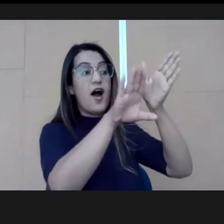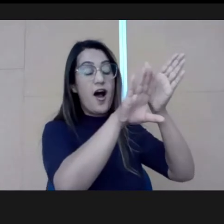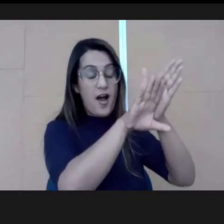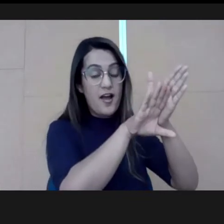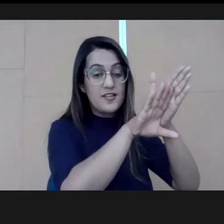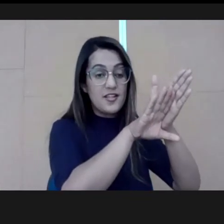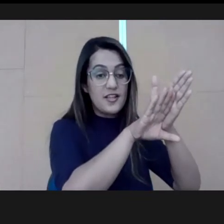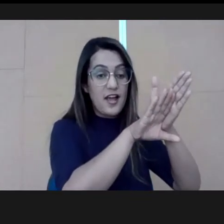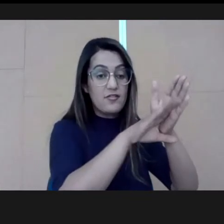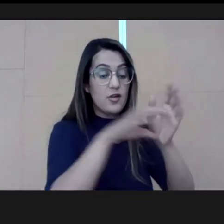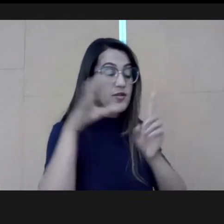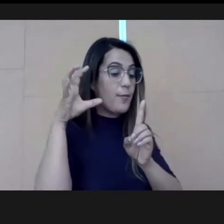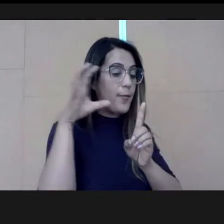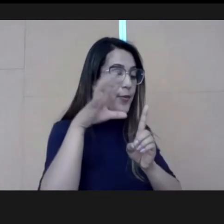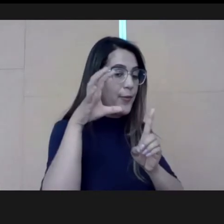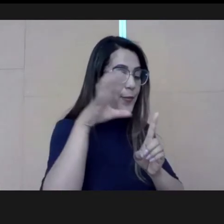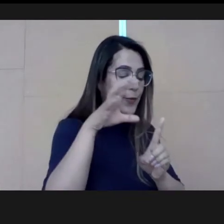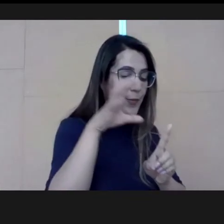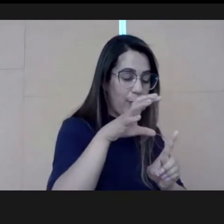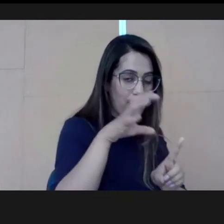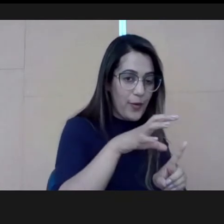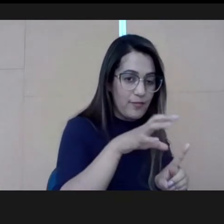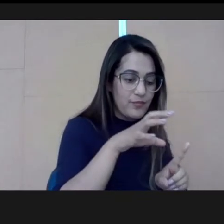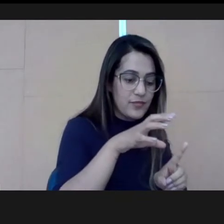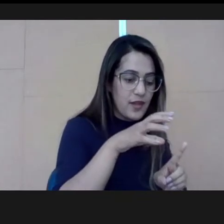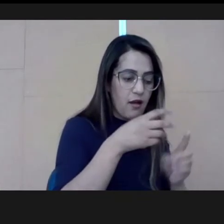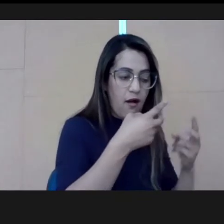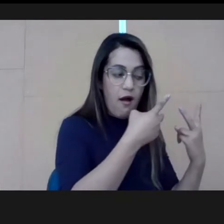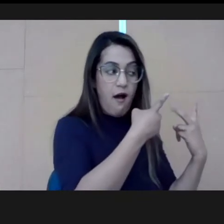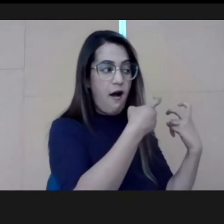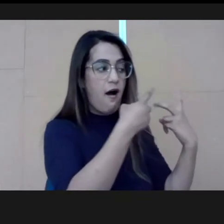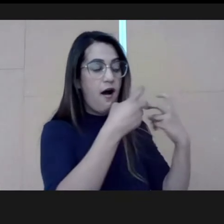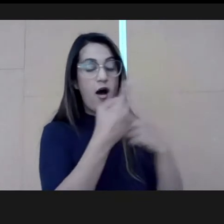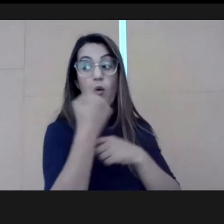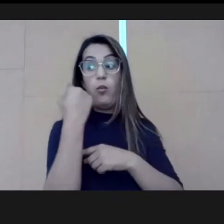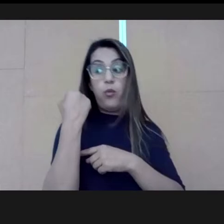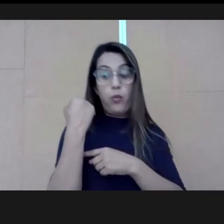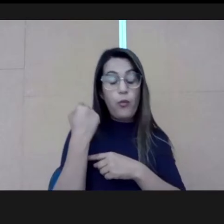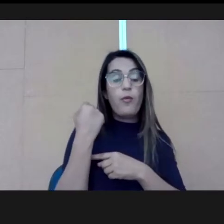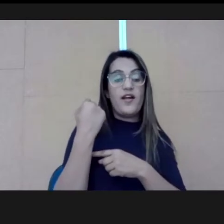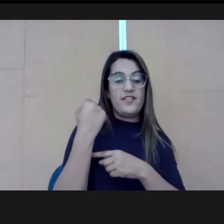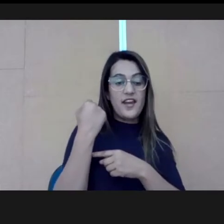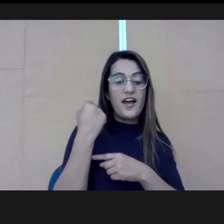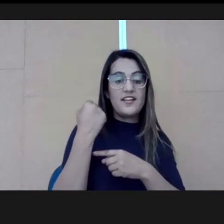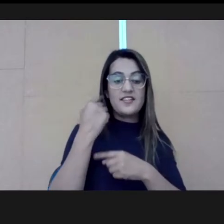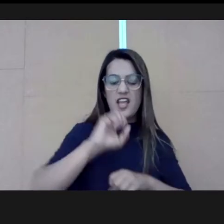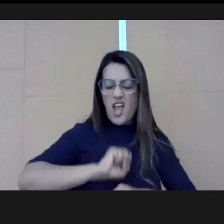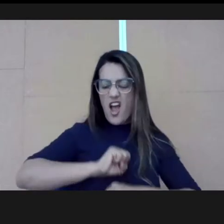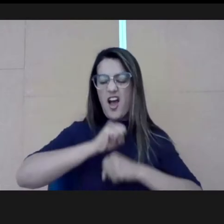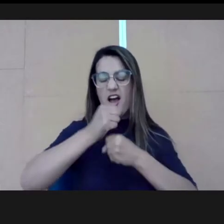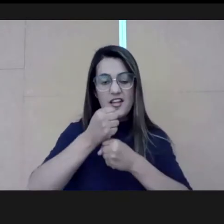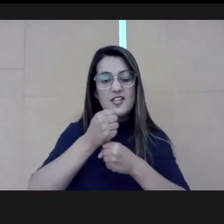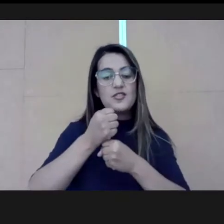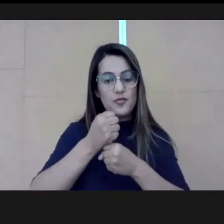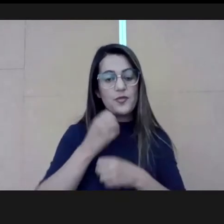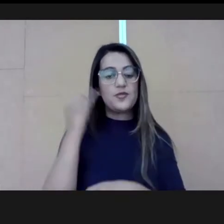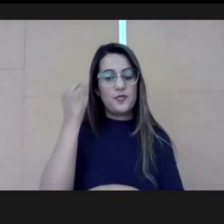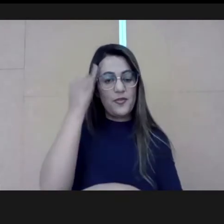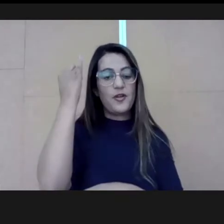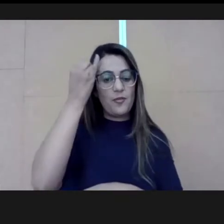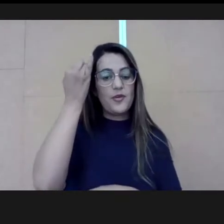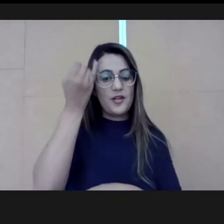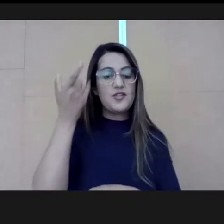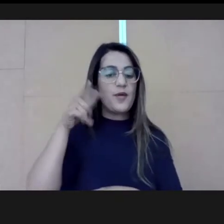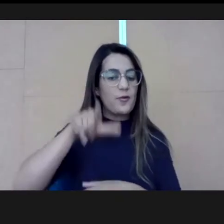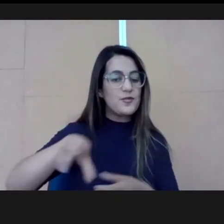step. And when we go there, you can influence a lot. And you look back and you see all the effort you put back